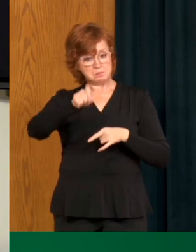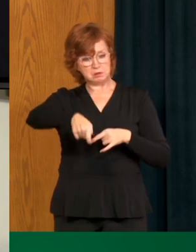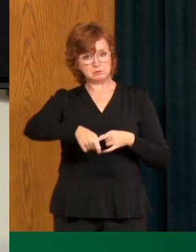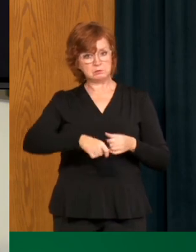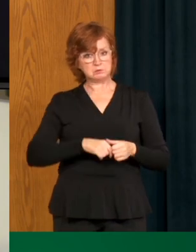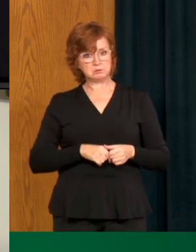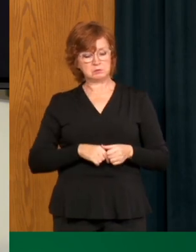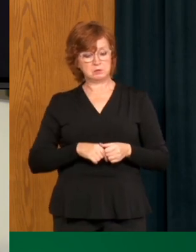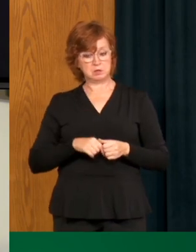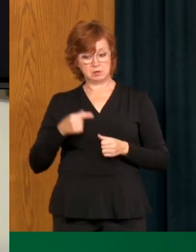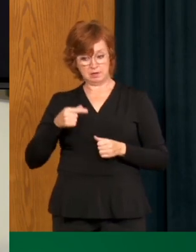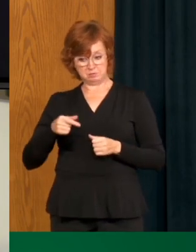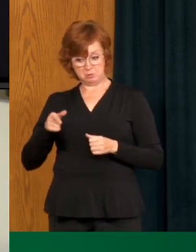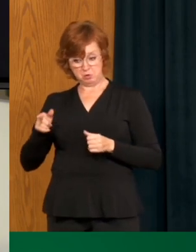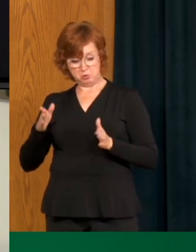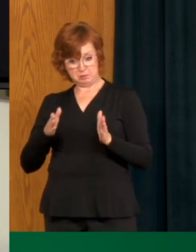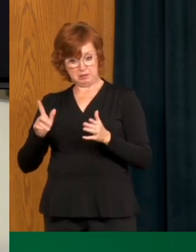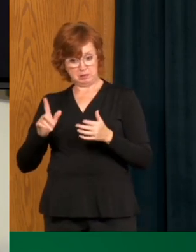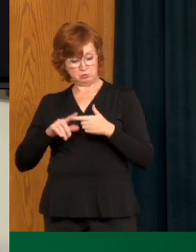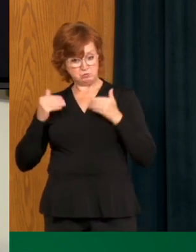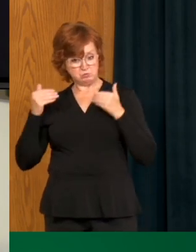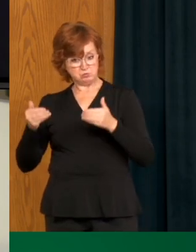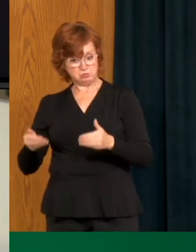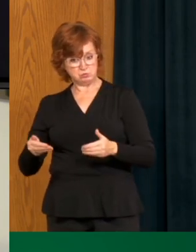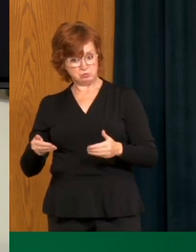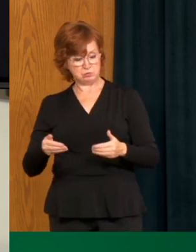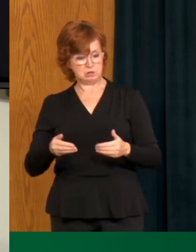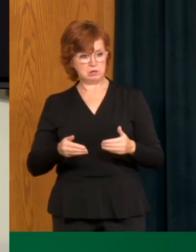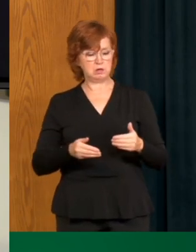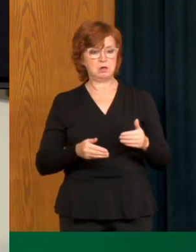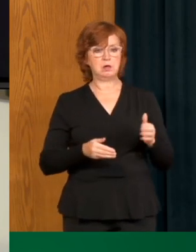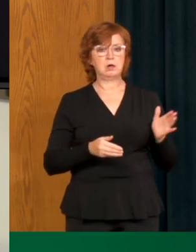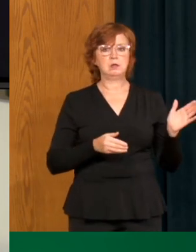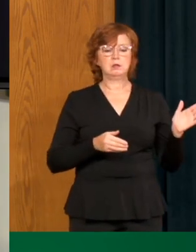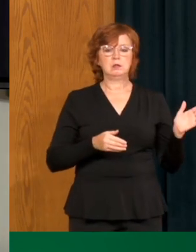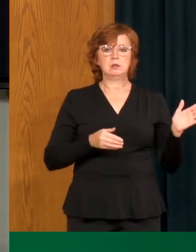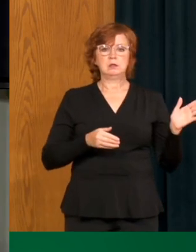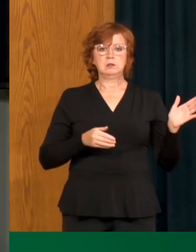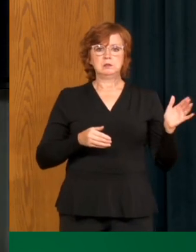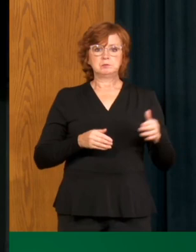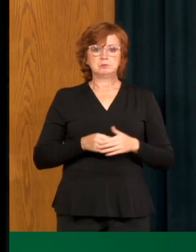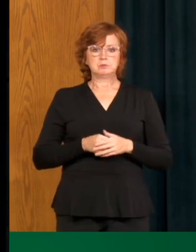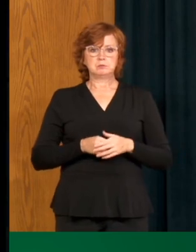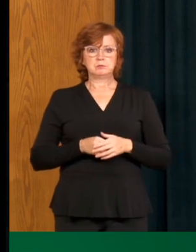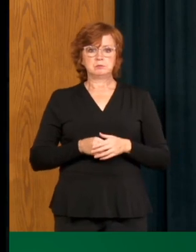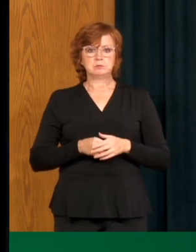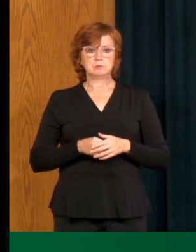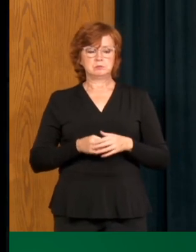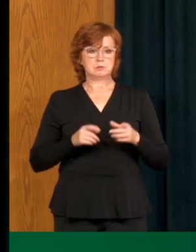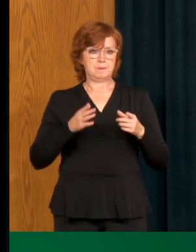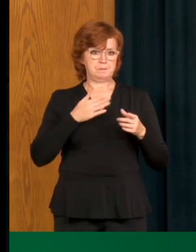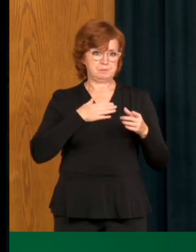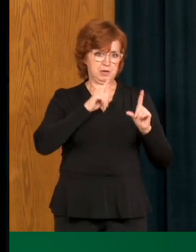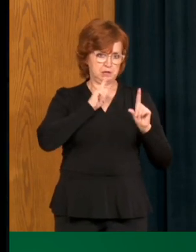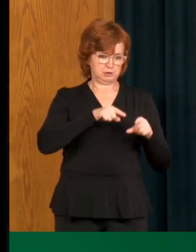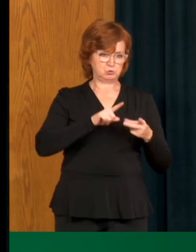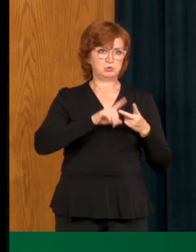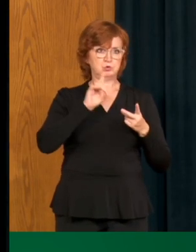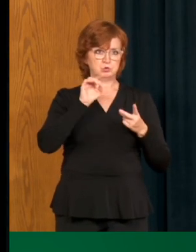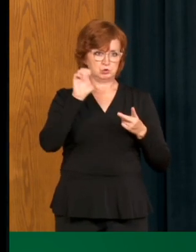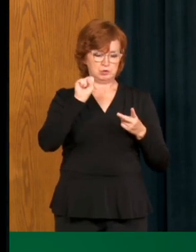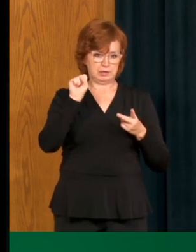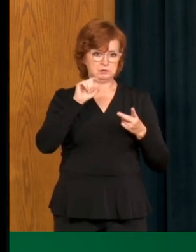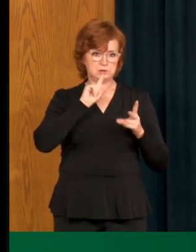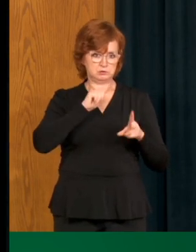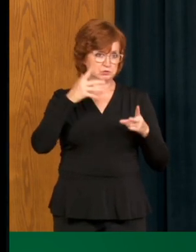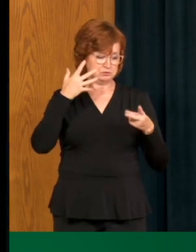is an outbreak in a specific region? I guess, again, those, what, what Dr. Shahab and I had just said around, uh, with respect